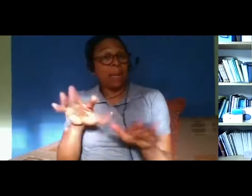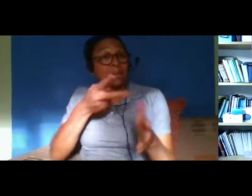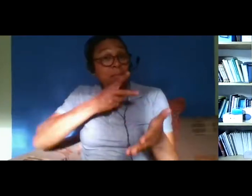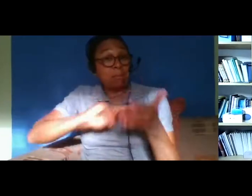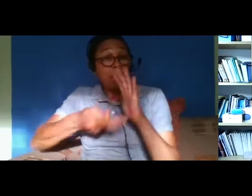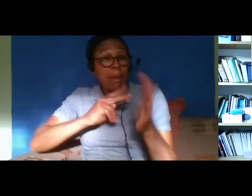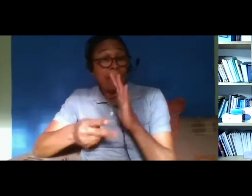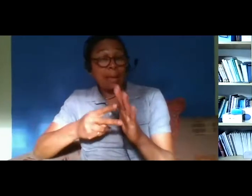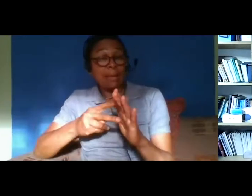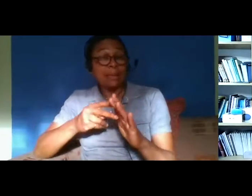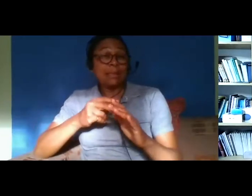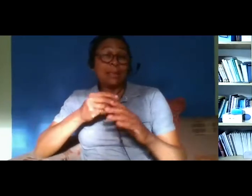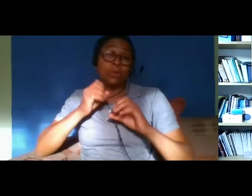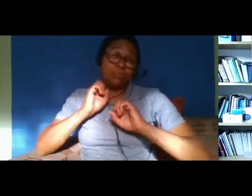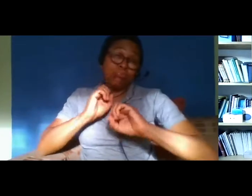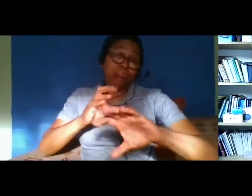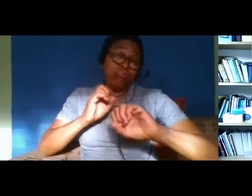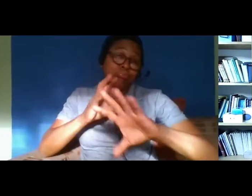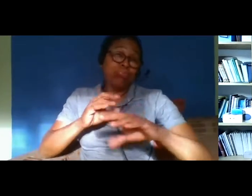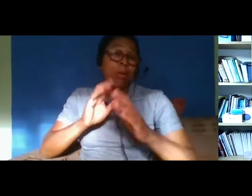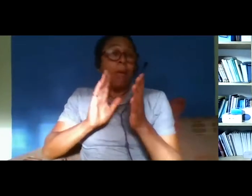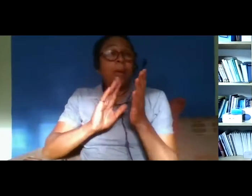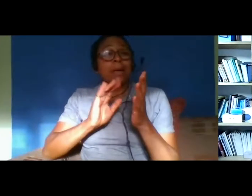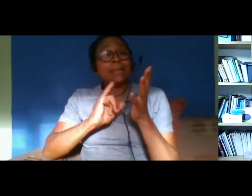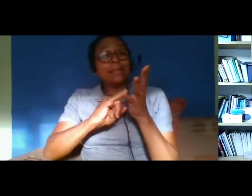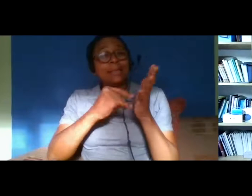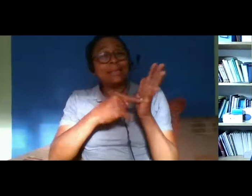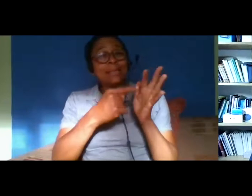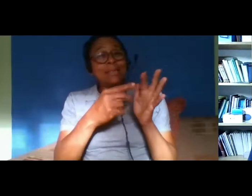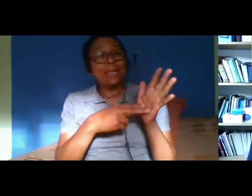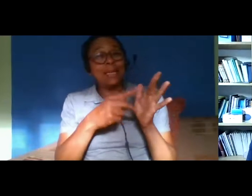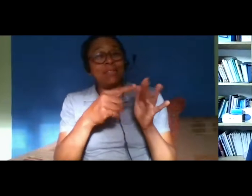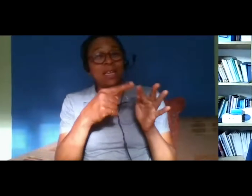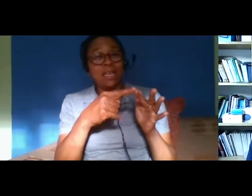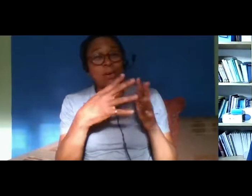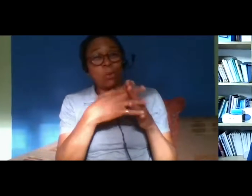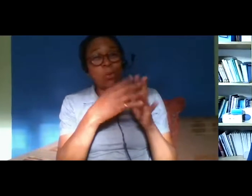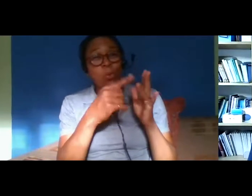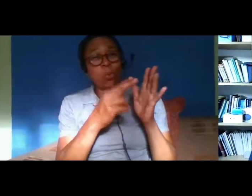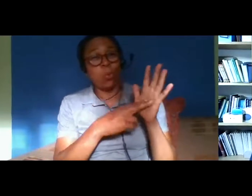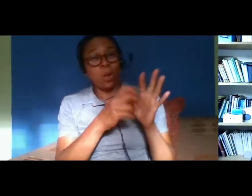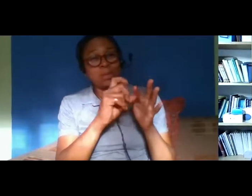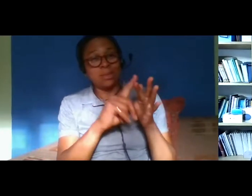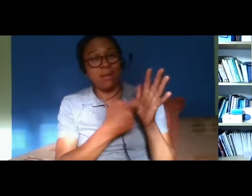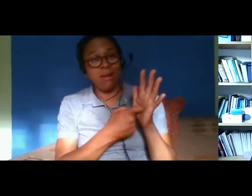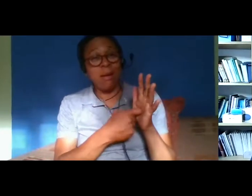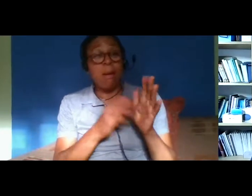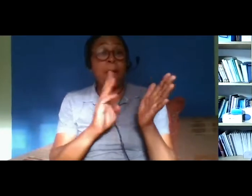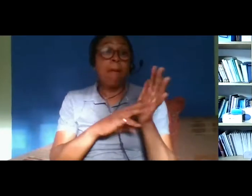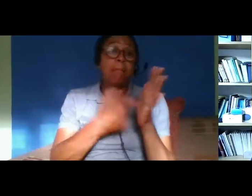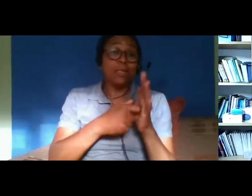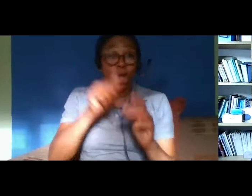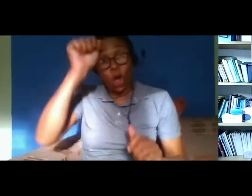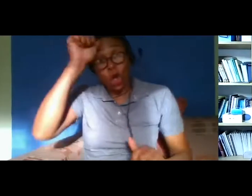to to play you stevie wonder's mr know it all as an opener for for for this conversation the